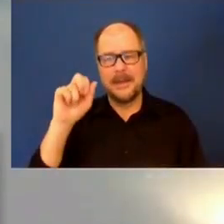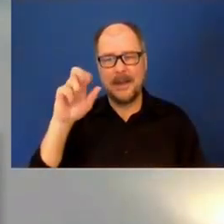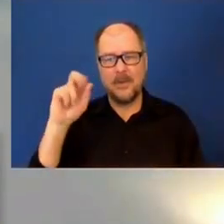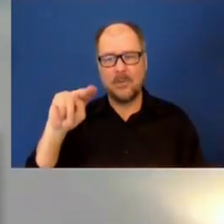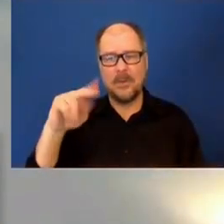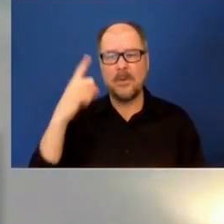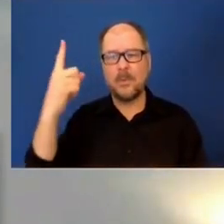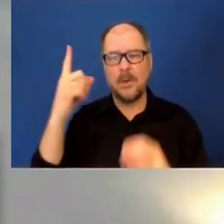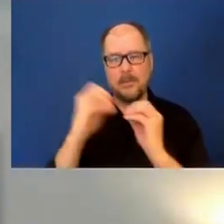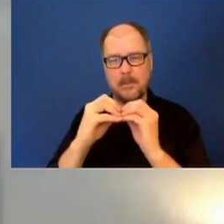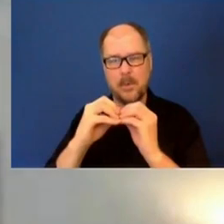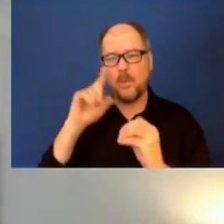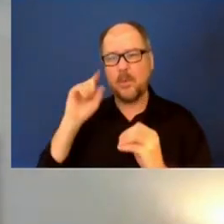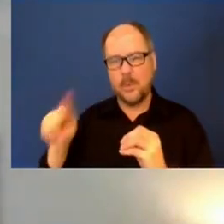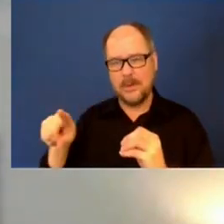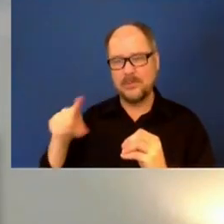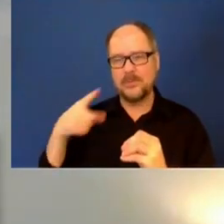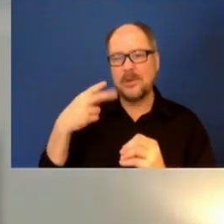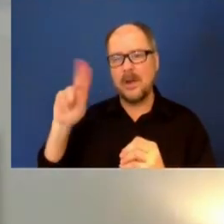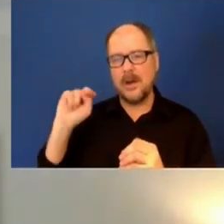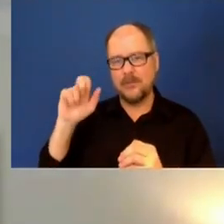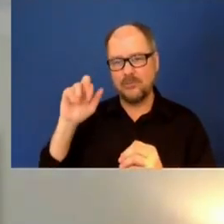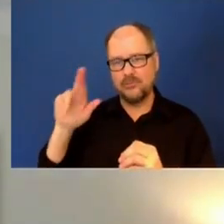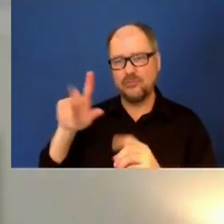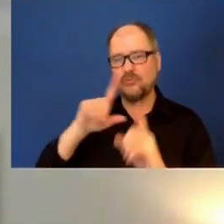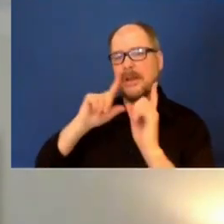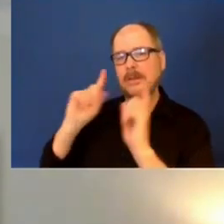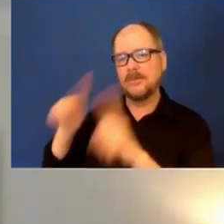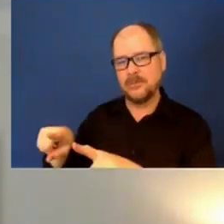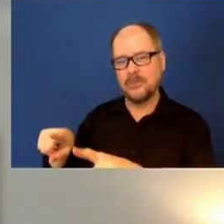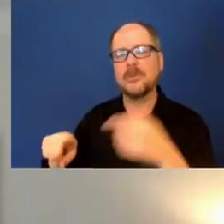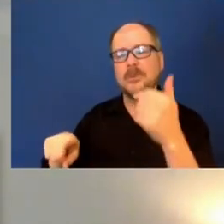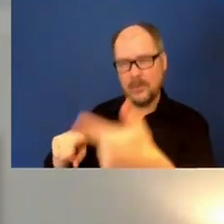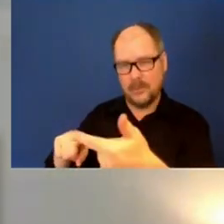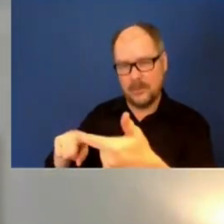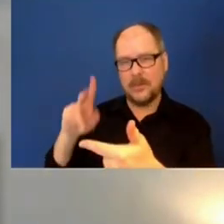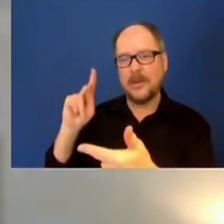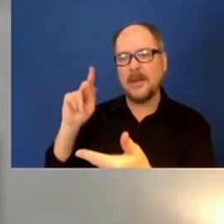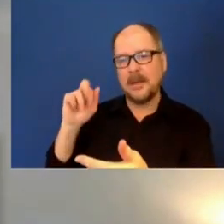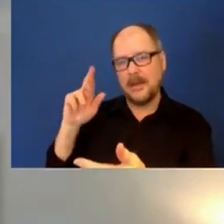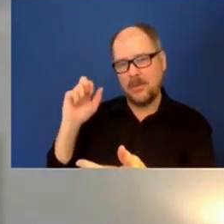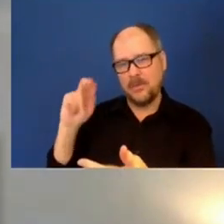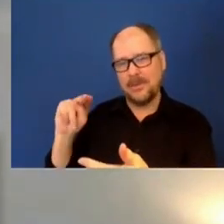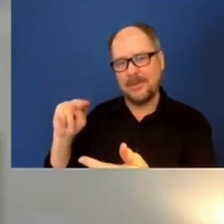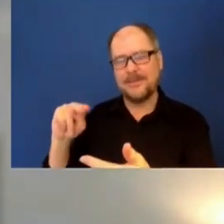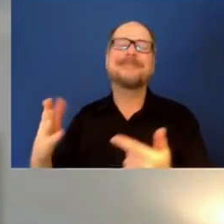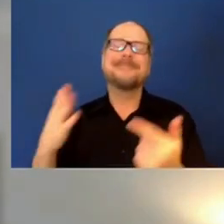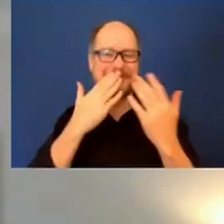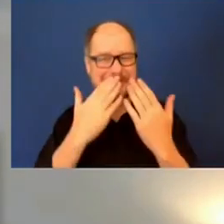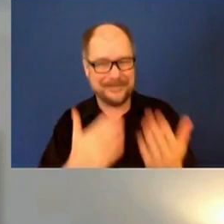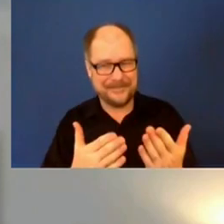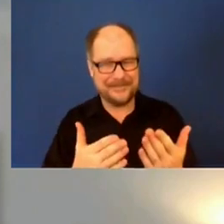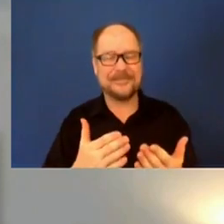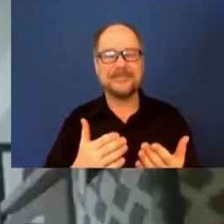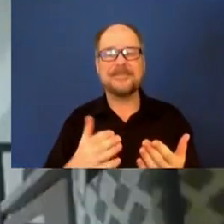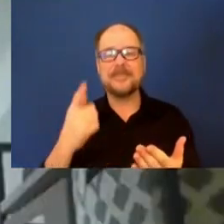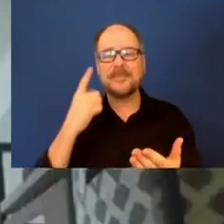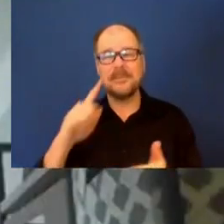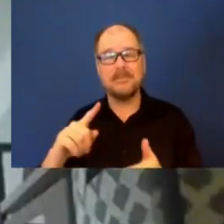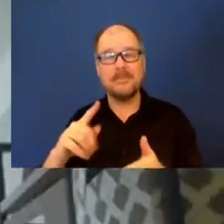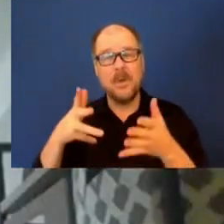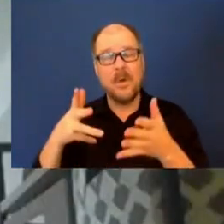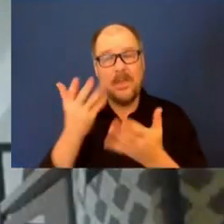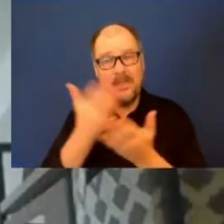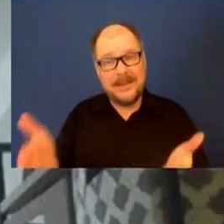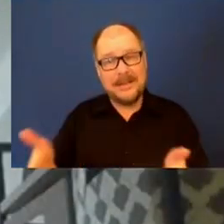that she needed to answer for Hunter. Can you just give her one second? Go ahead, Karen. Oh, thank you. So as far as the remaining belongings,